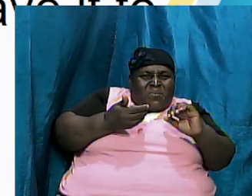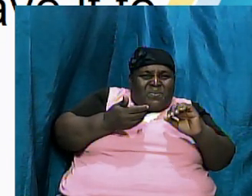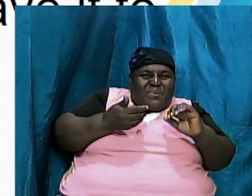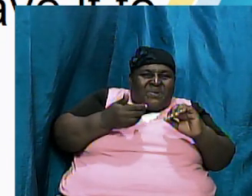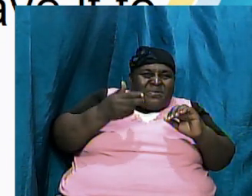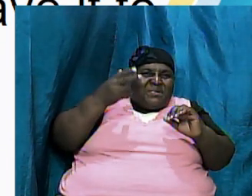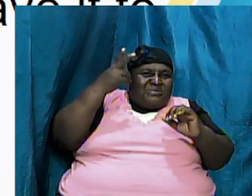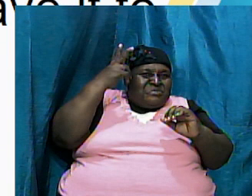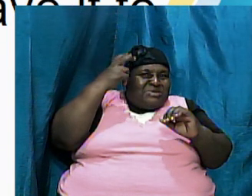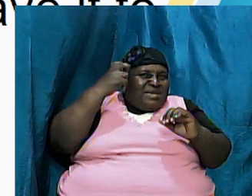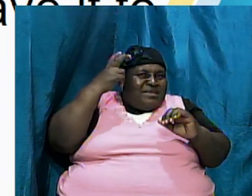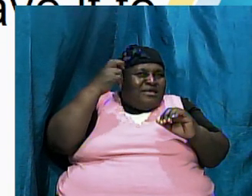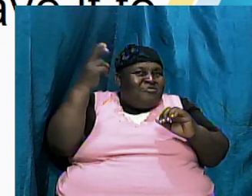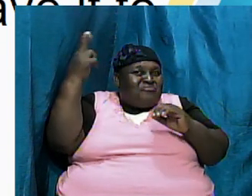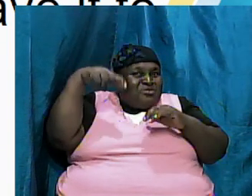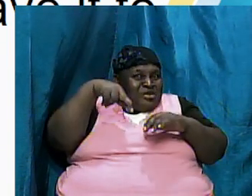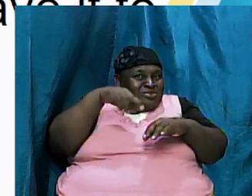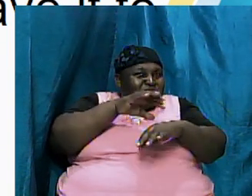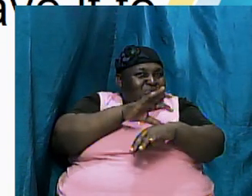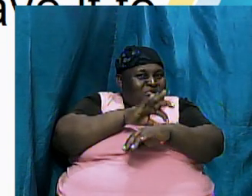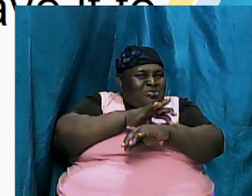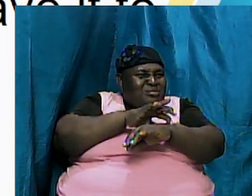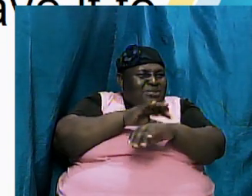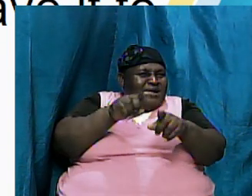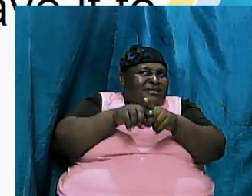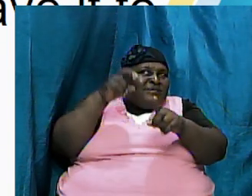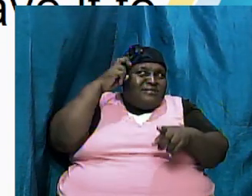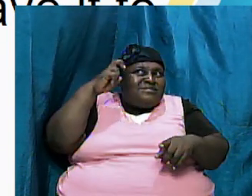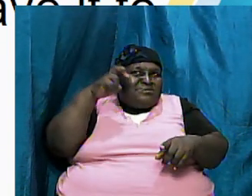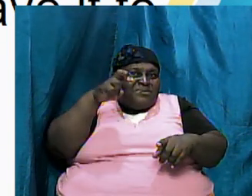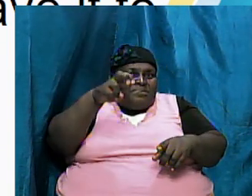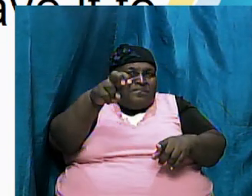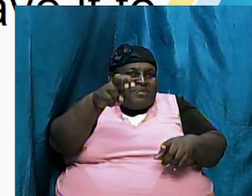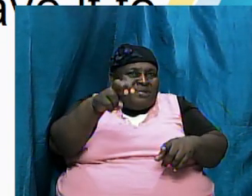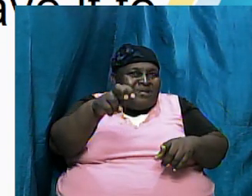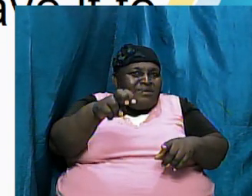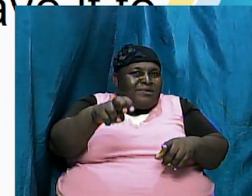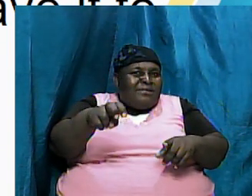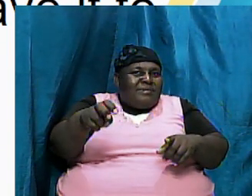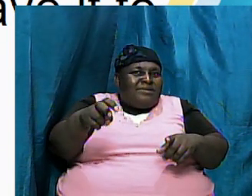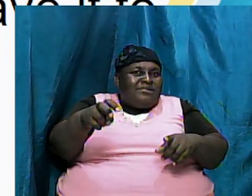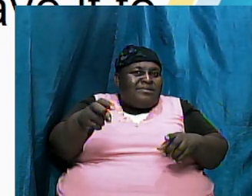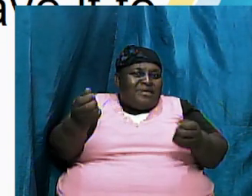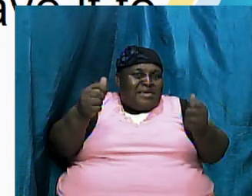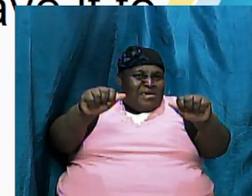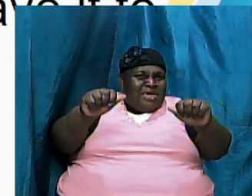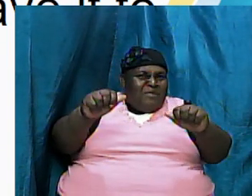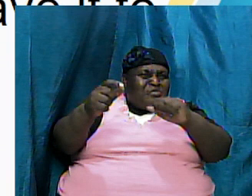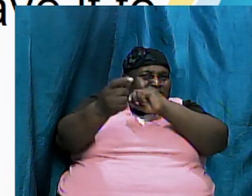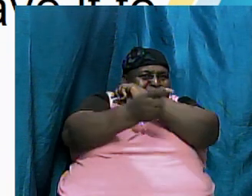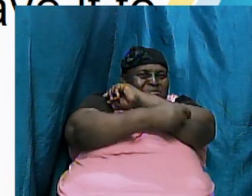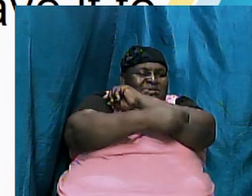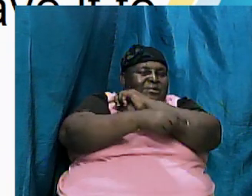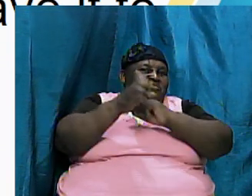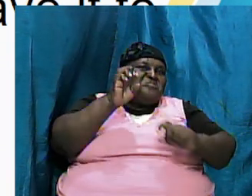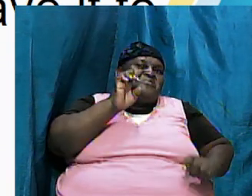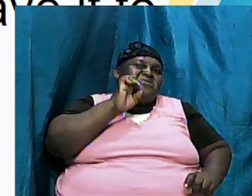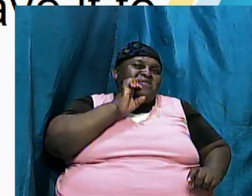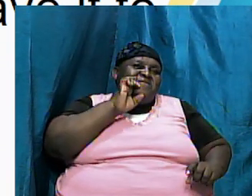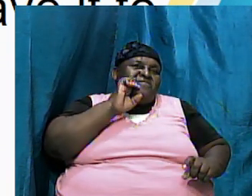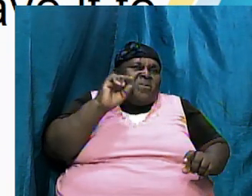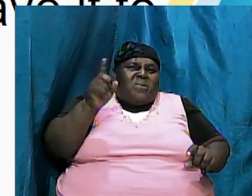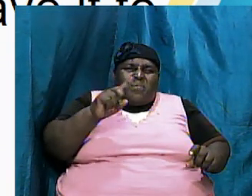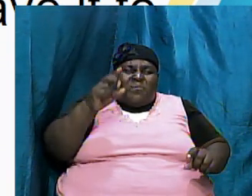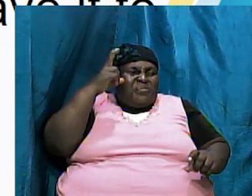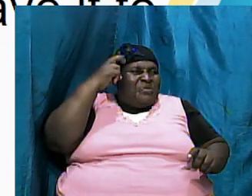here as Satan as the serpent to the point where he was able to tempt Eve where did